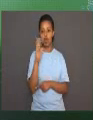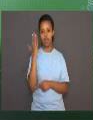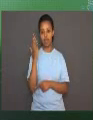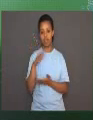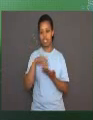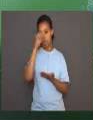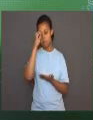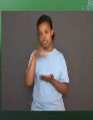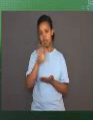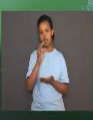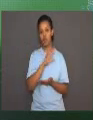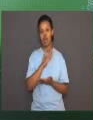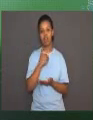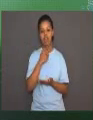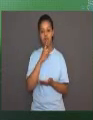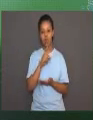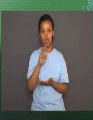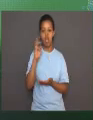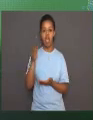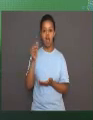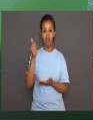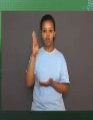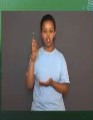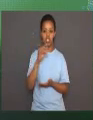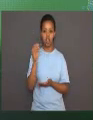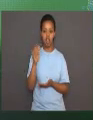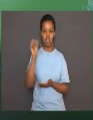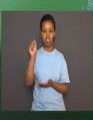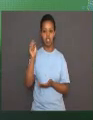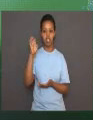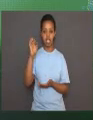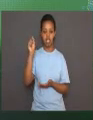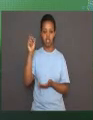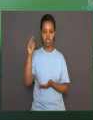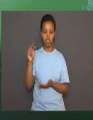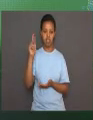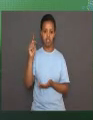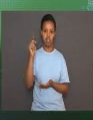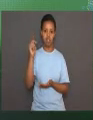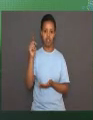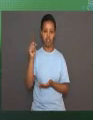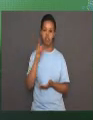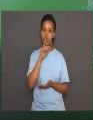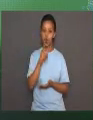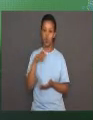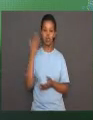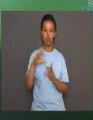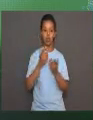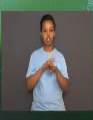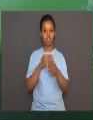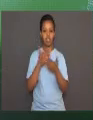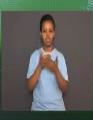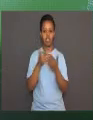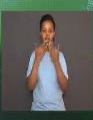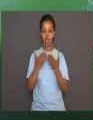behaviors, habituation and sensitization. Until next time,